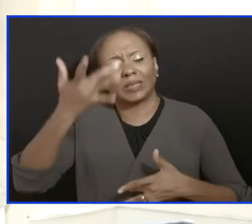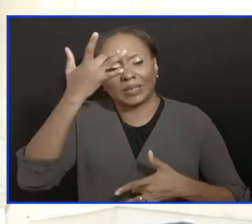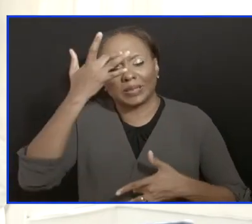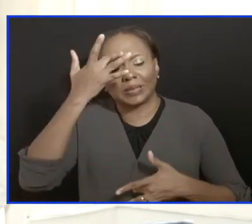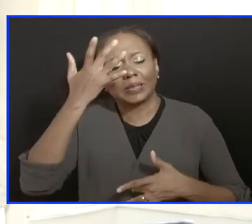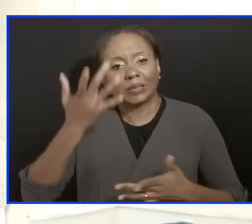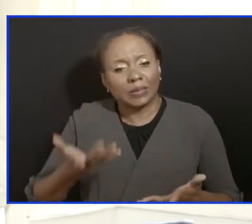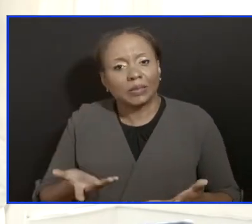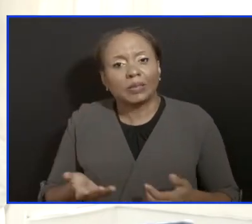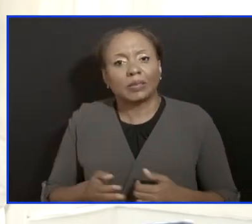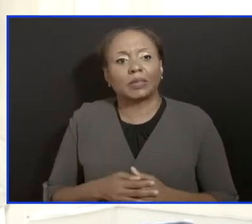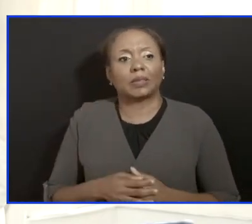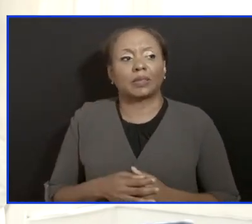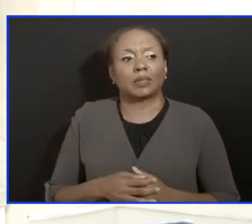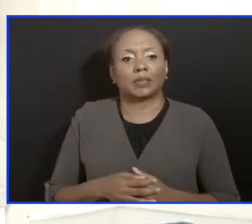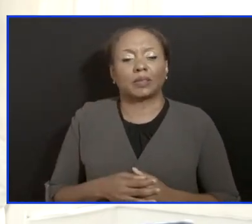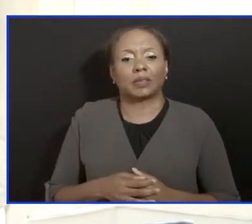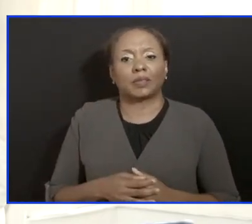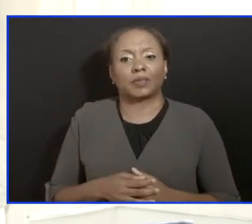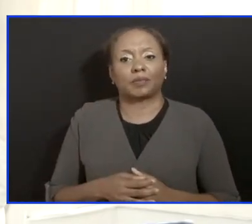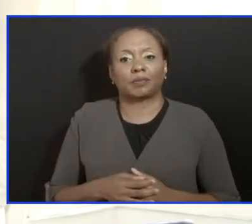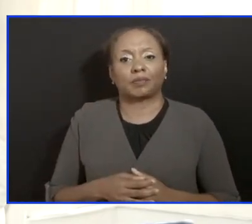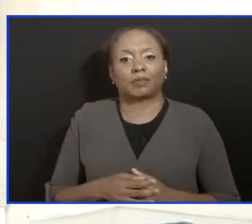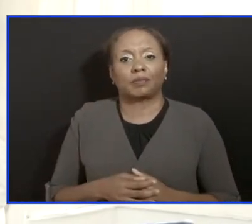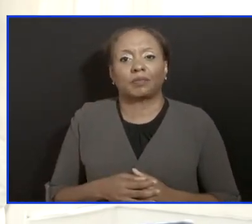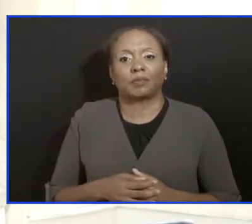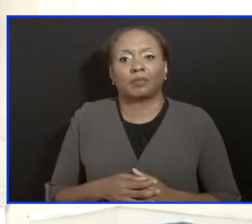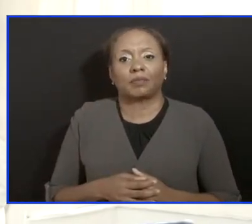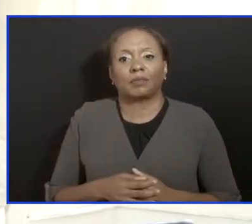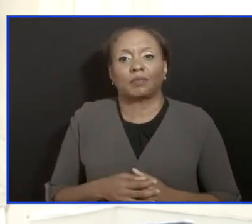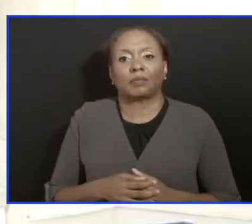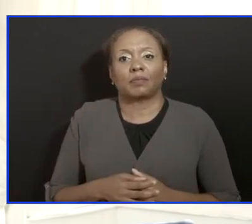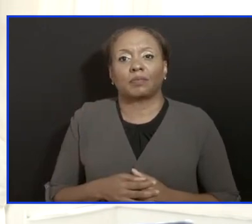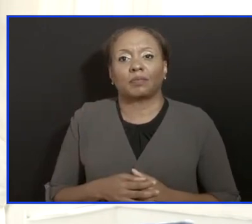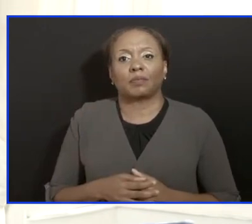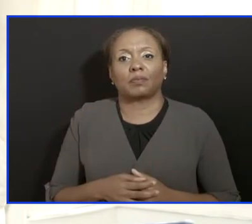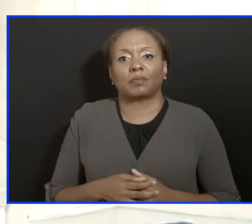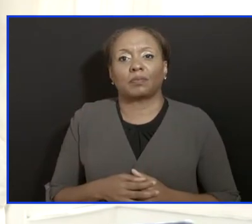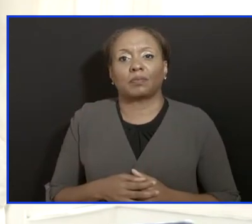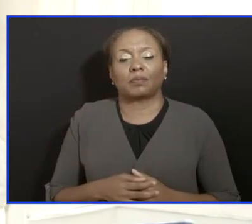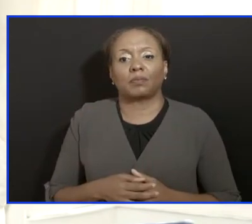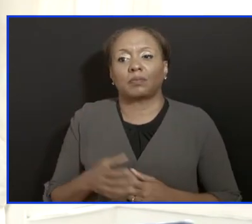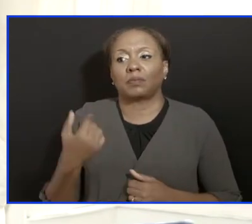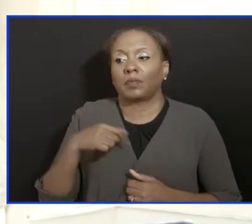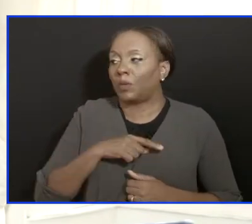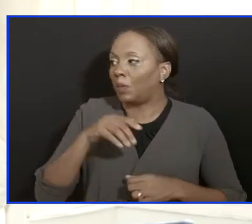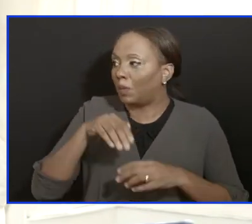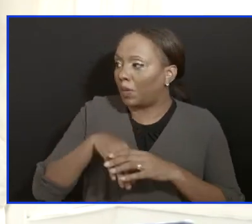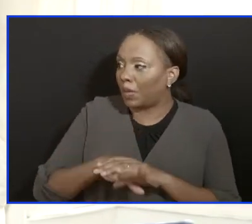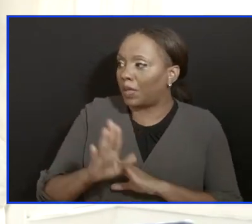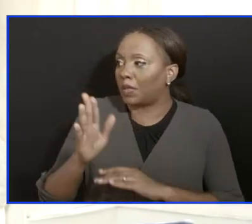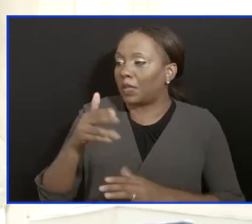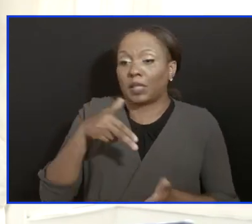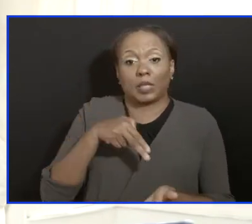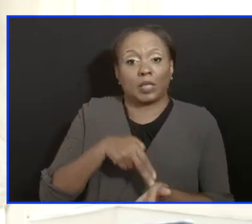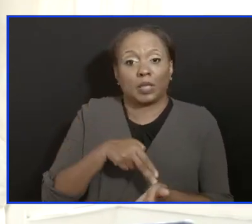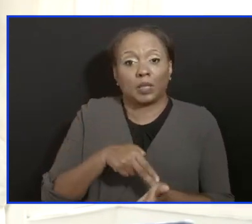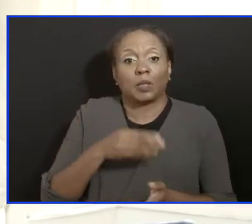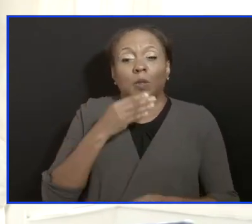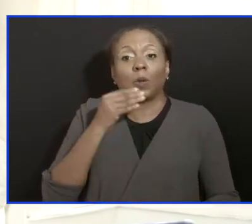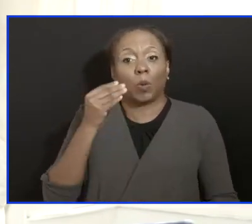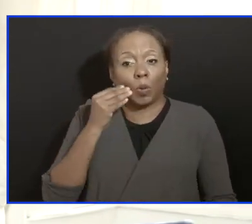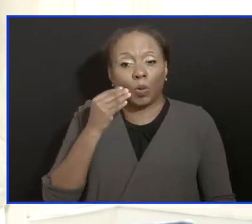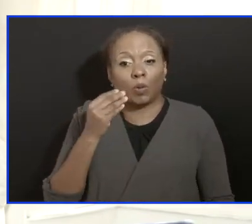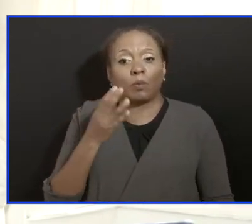unfortunately, we were able to go in that nursing home and we left it in the way that we got it. That we were able to save the